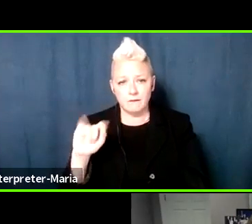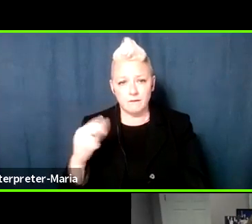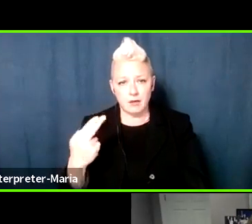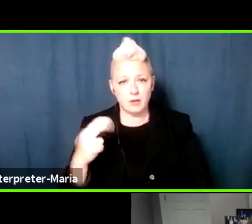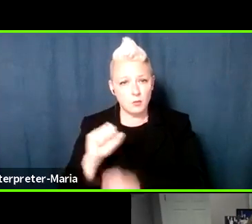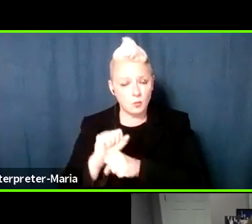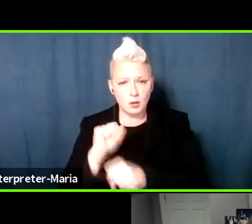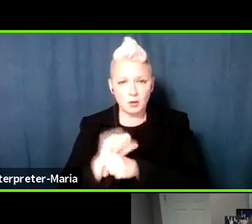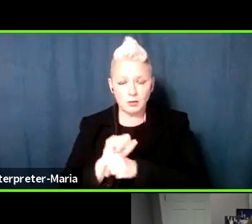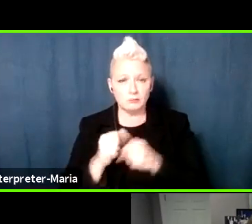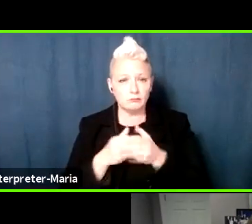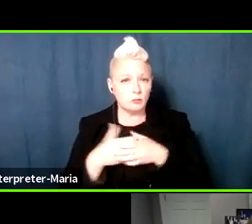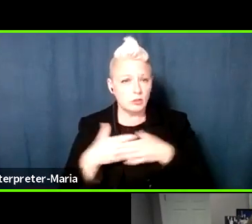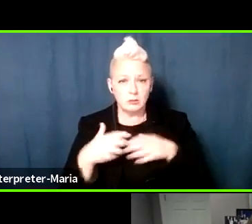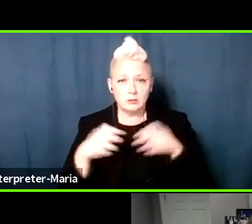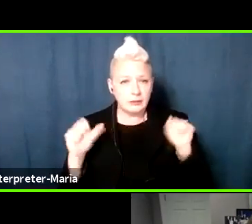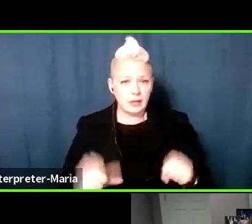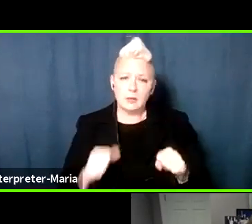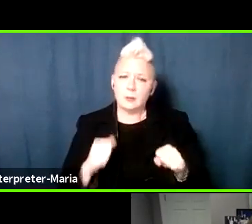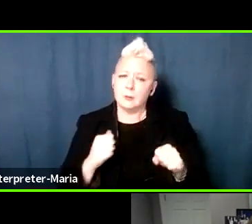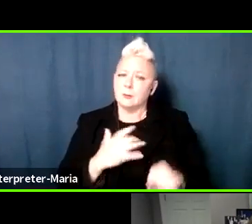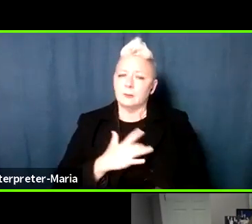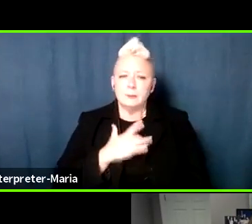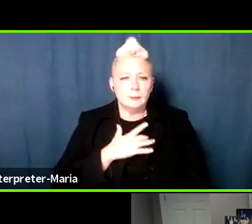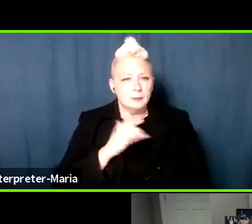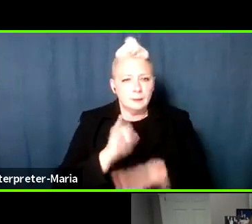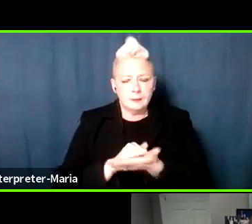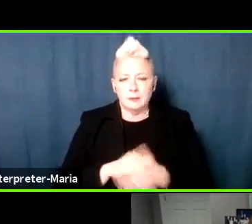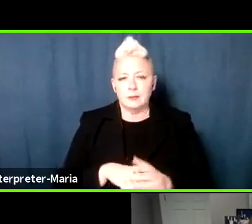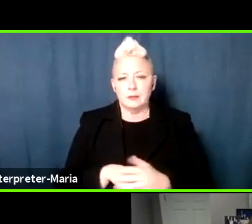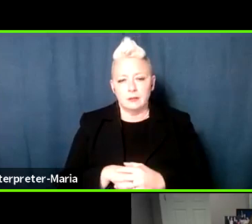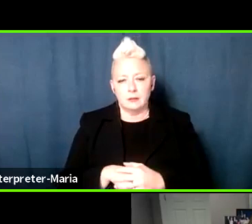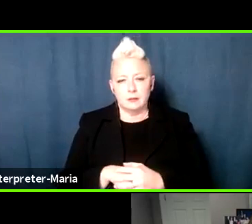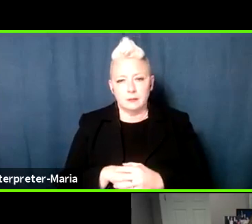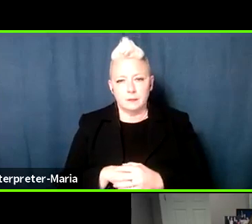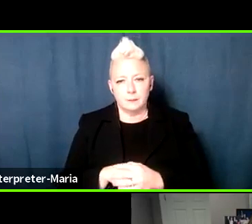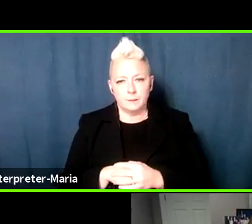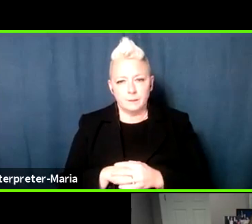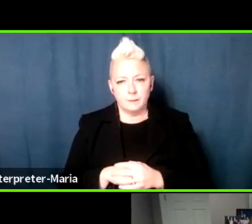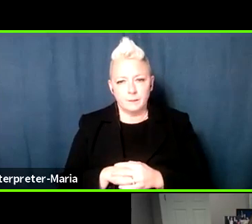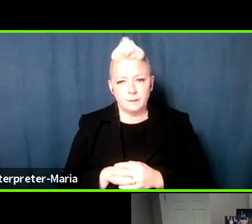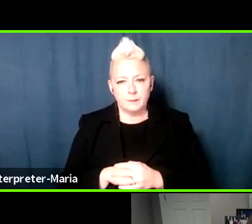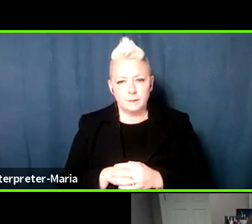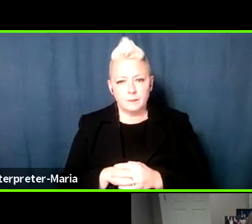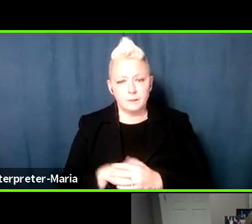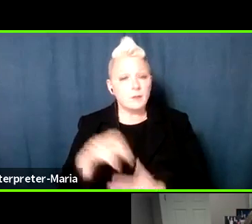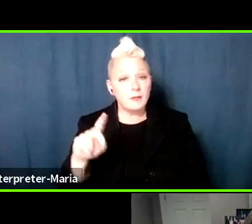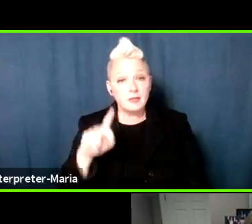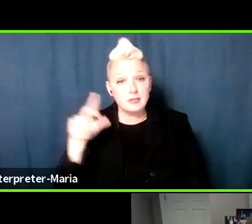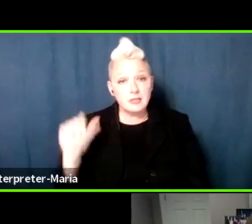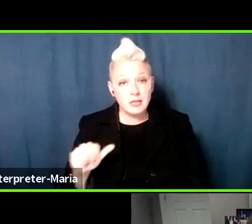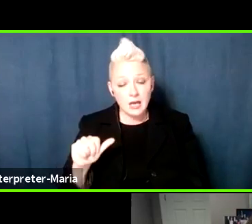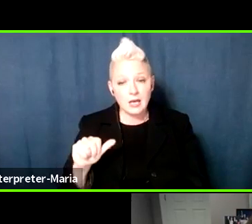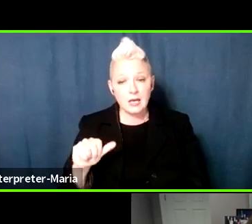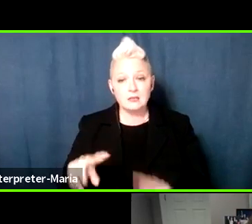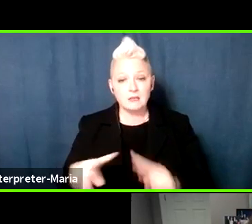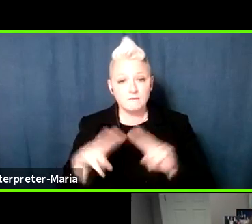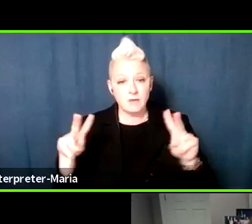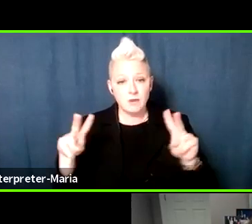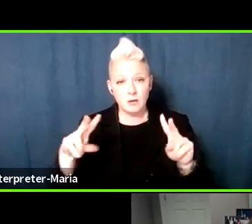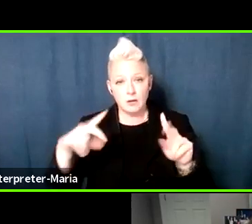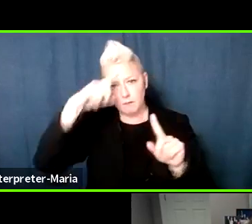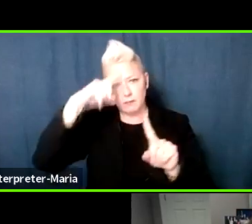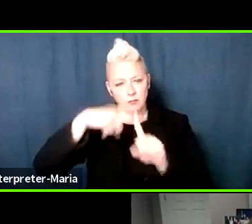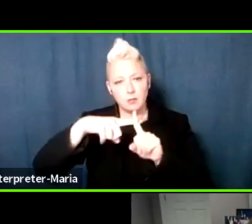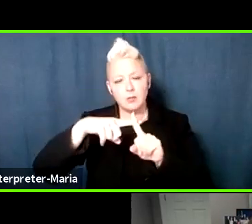expand on that. So I'm so pleased about that. And with the DA's very forward-thinking way of complaining, even